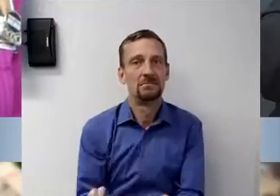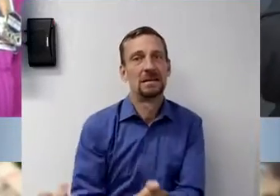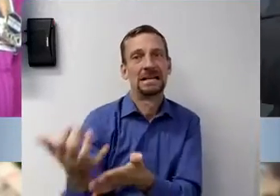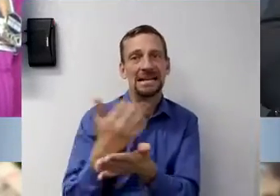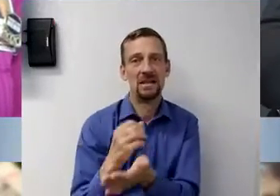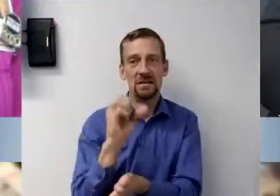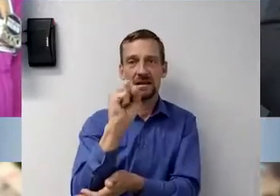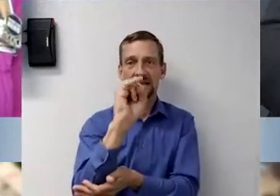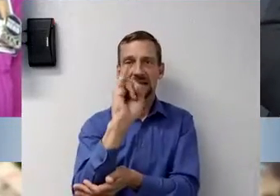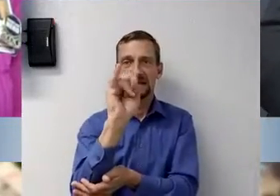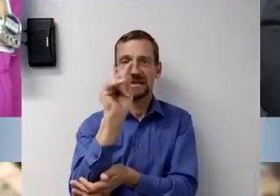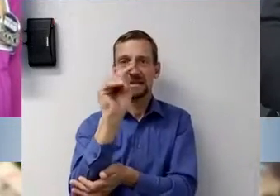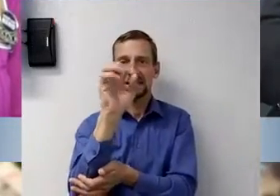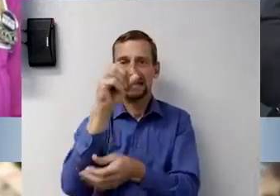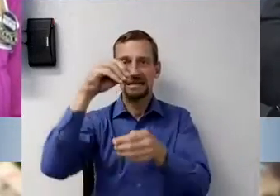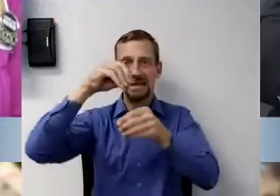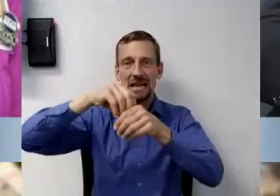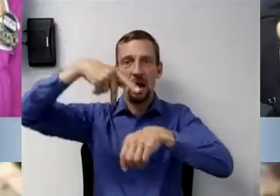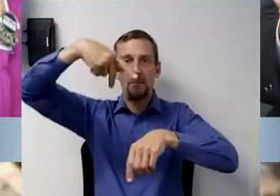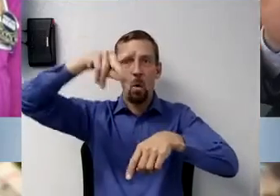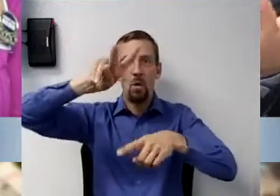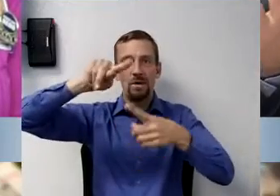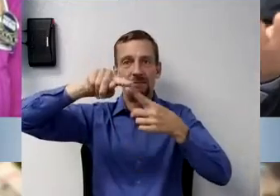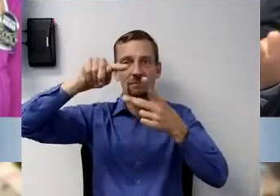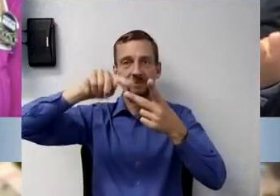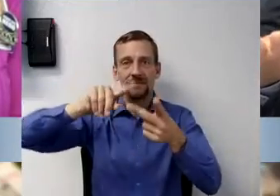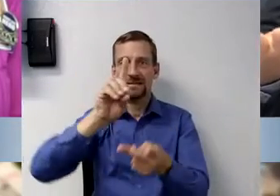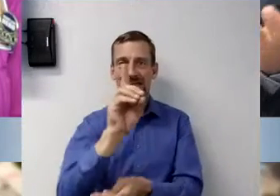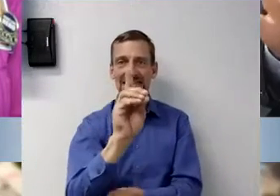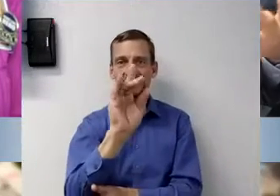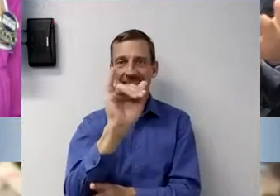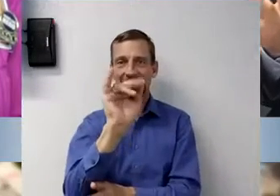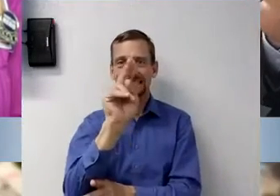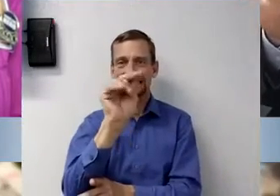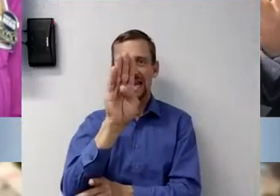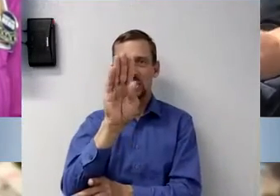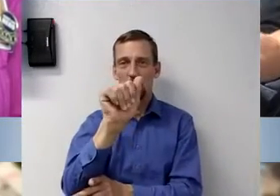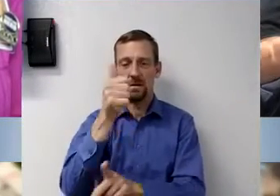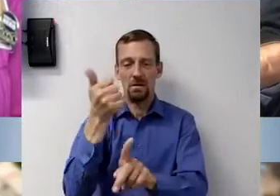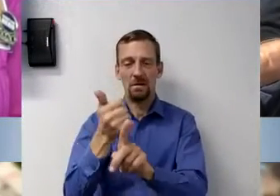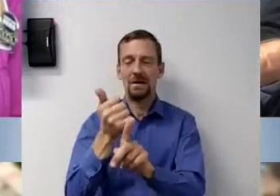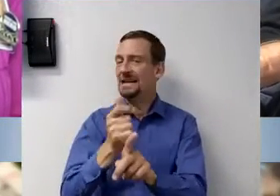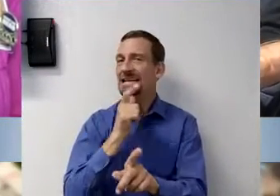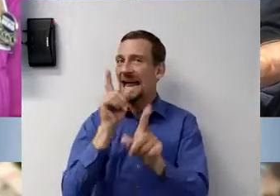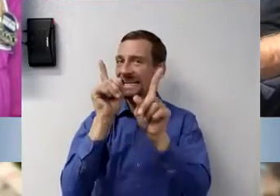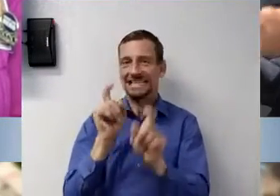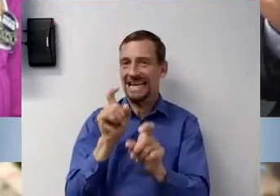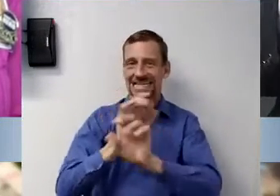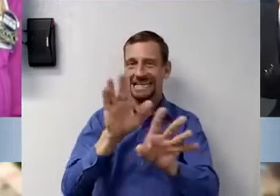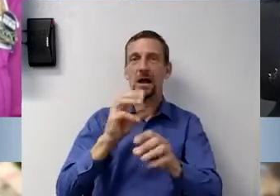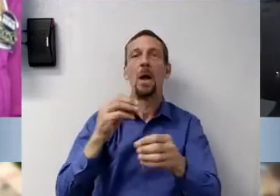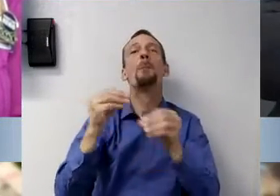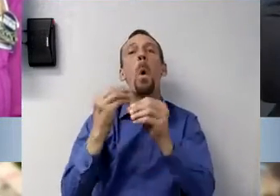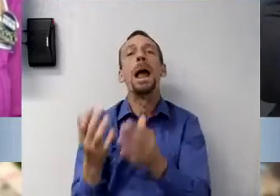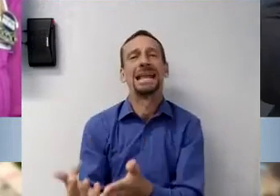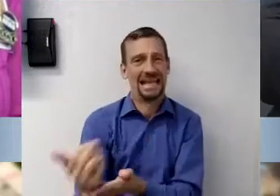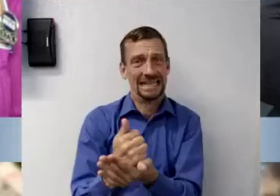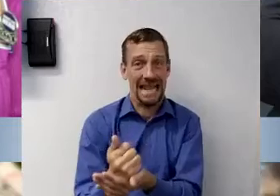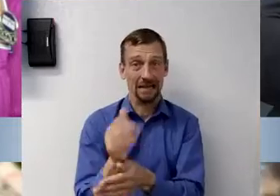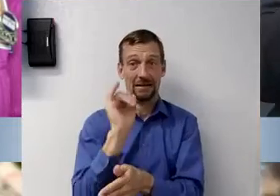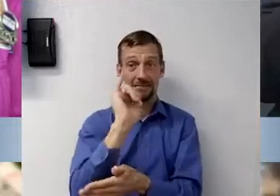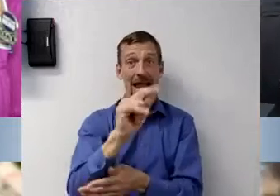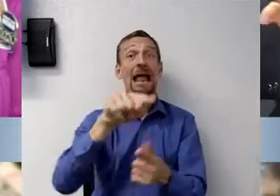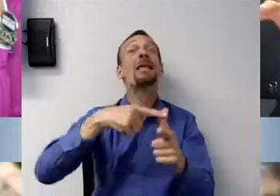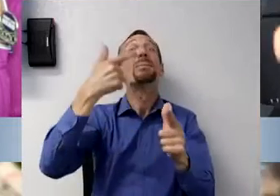in Porterville and Dinuba. So, even though they called those testing sites, they're not. They're specimen collection sites. And they take all their